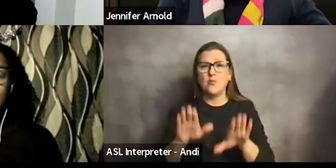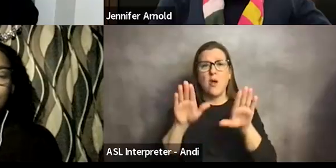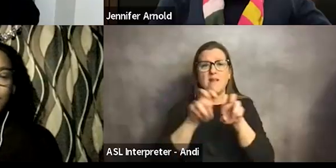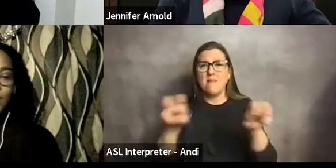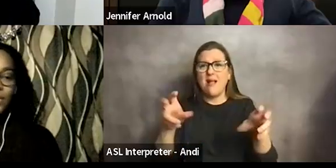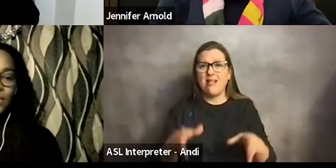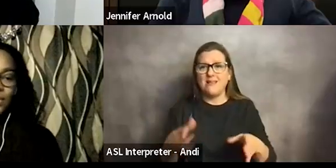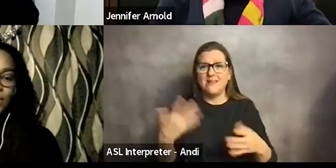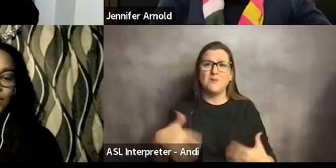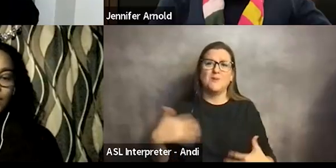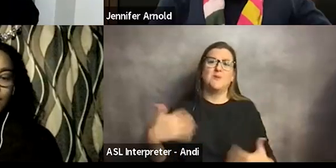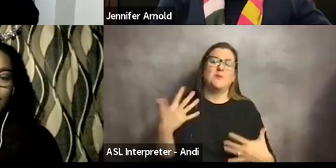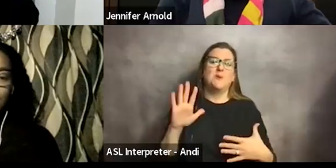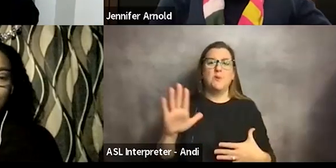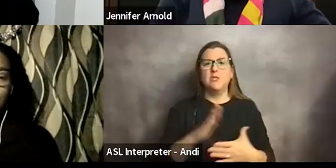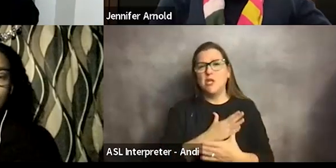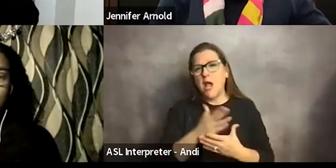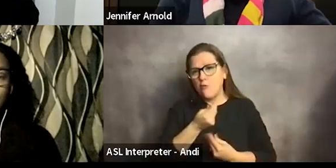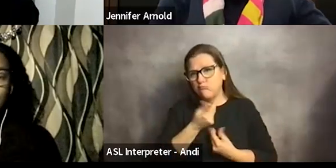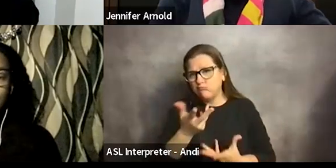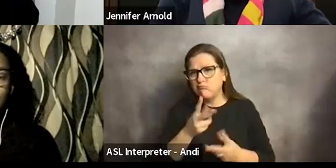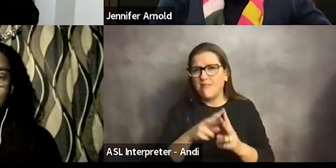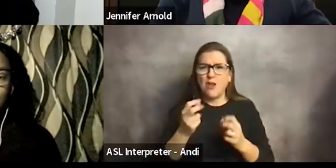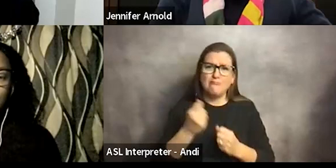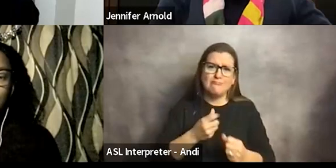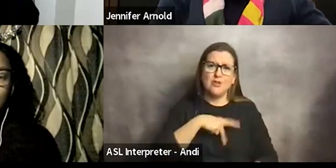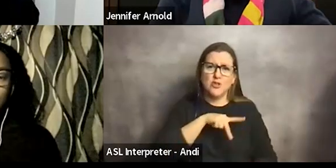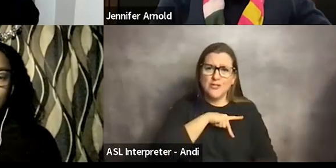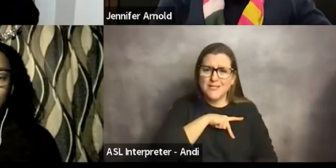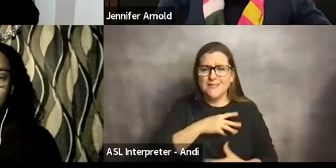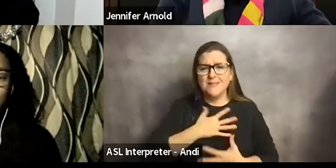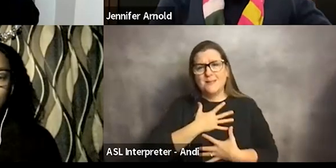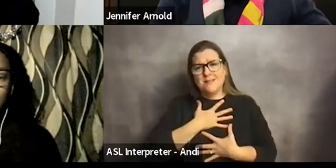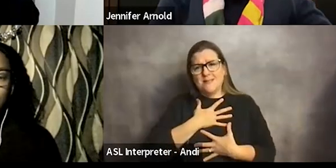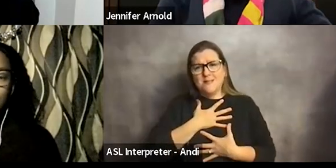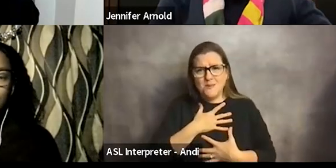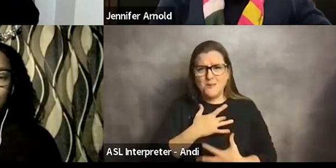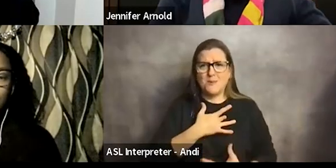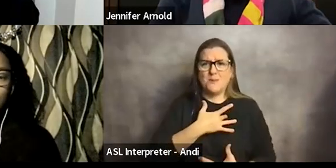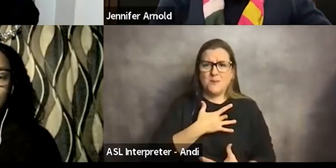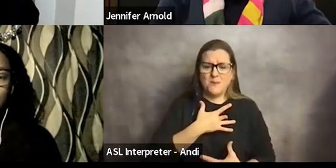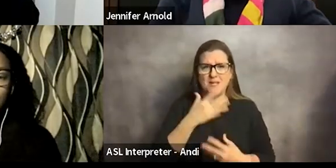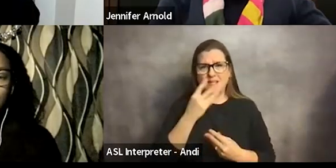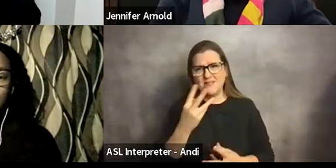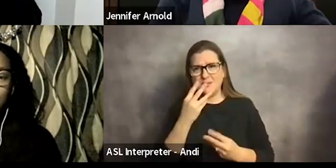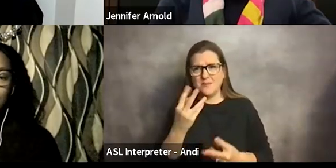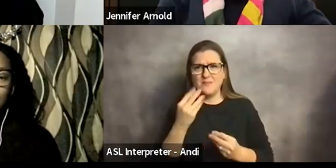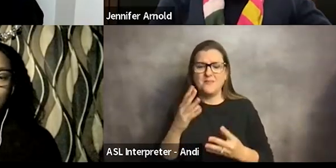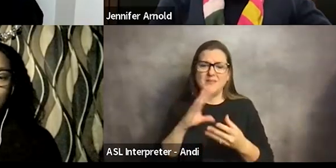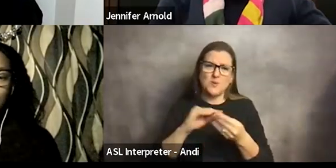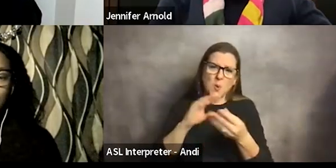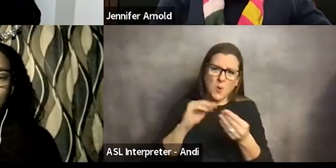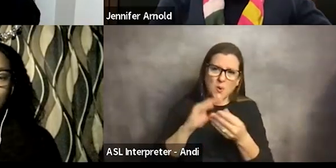guys have shared very personal and really moving nuggets of advice and stories. And